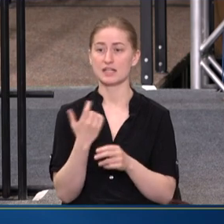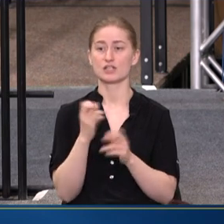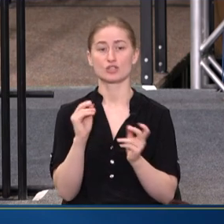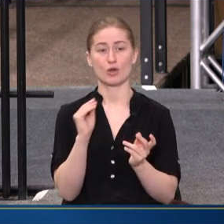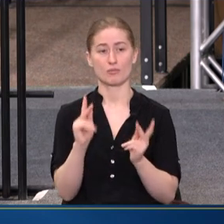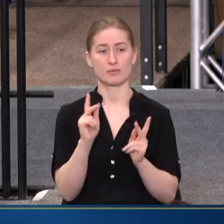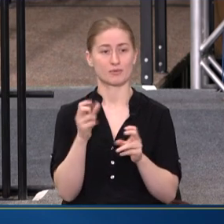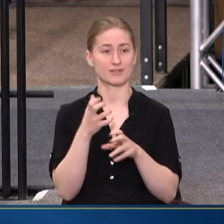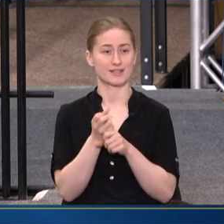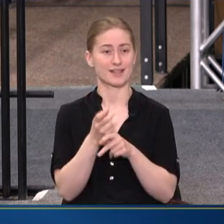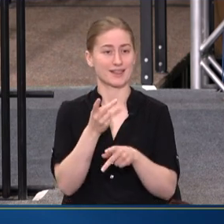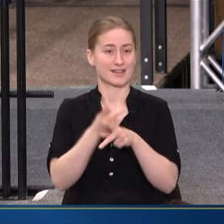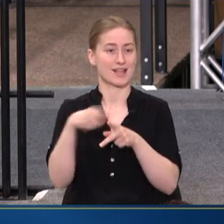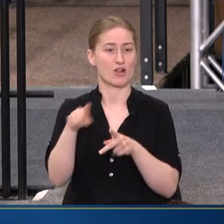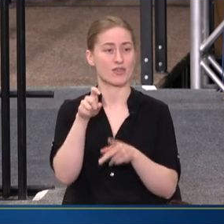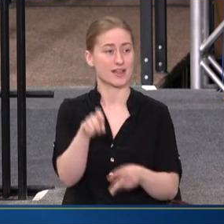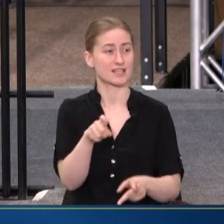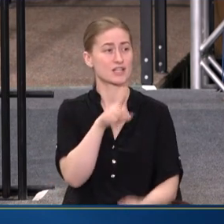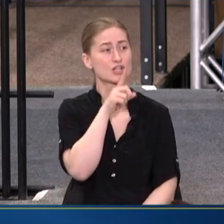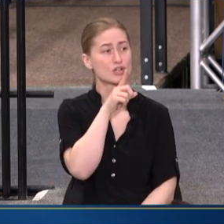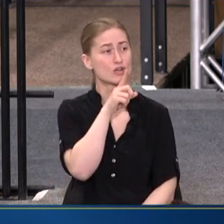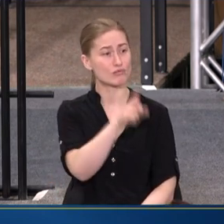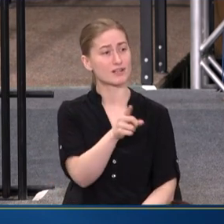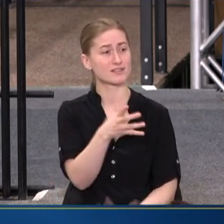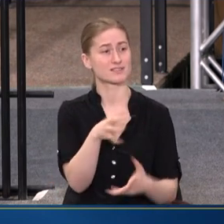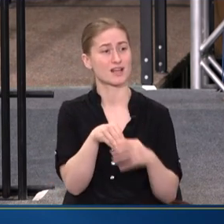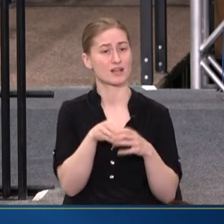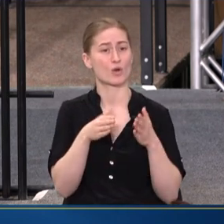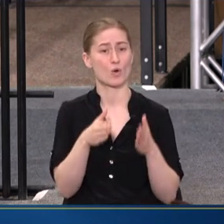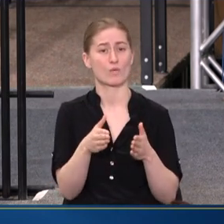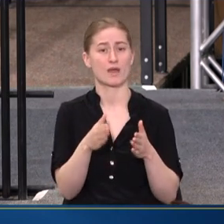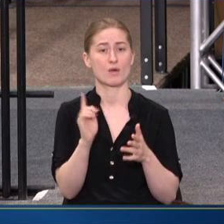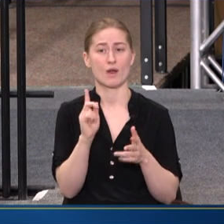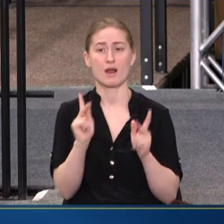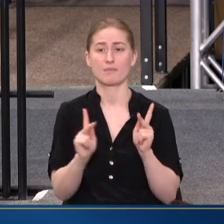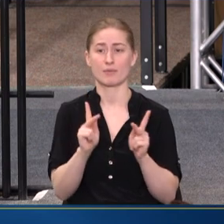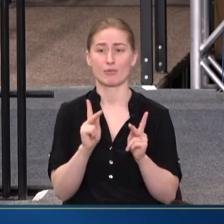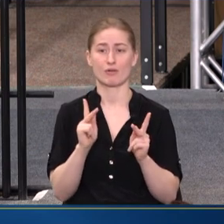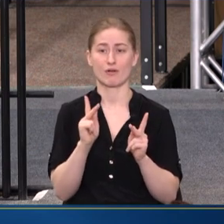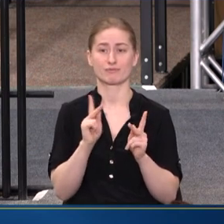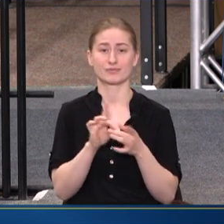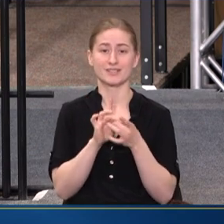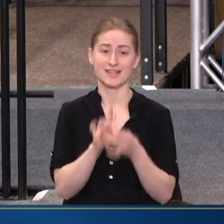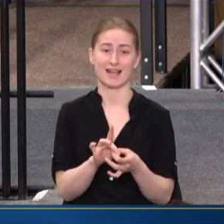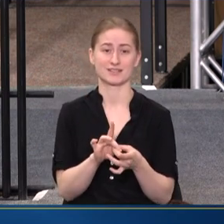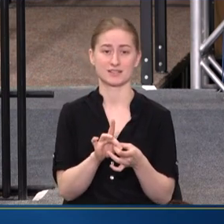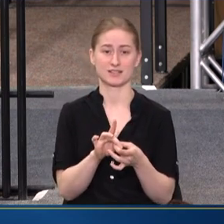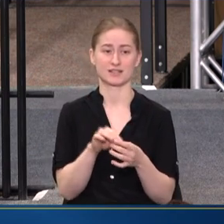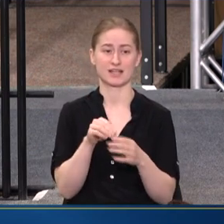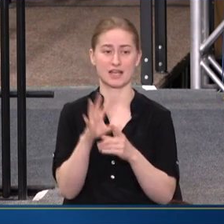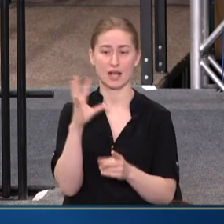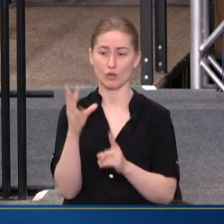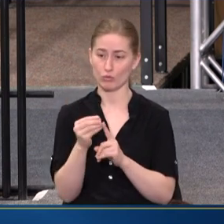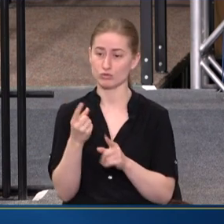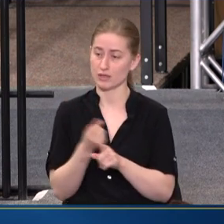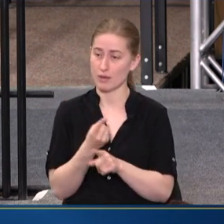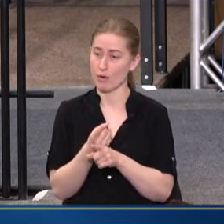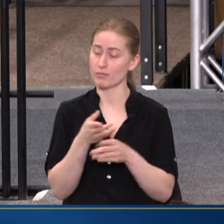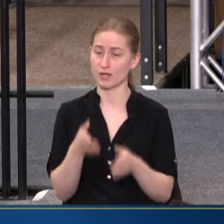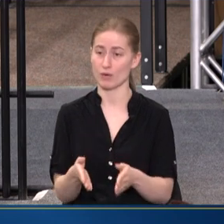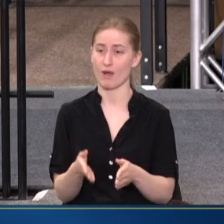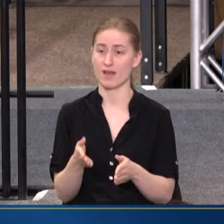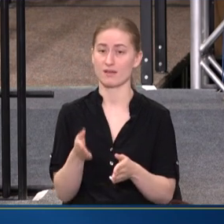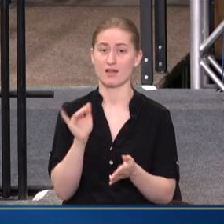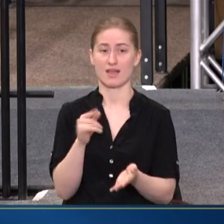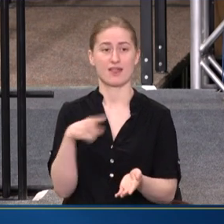PEOPLE CAN GET THE CARE THEY NEED THAT IT REALLY IS DONE IN A WAY WHERE PEOPLE ARE CONNECTING IN A CULTURALLY APPROPRIATE WAY,